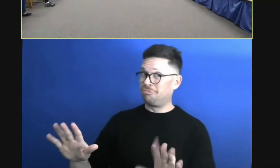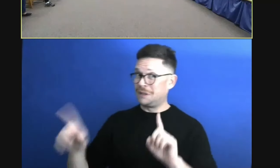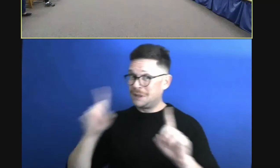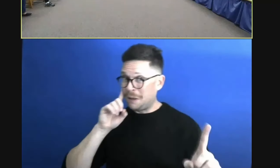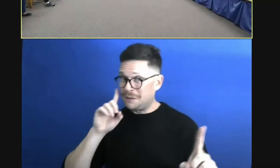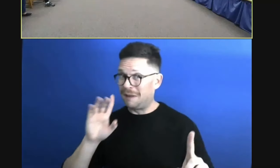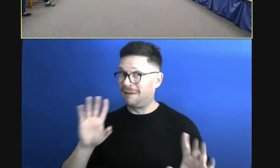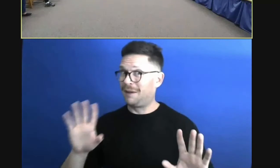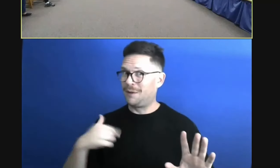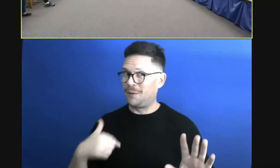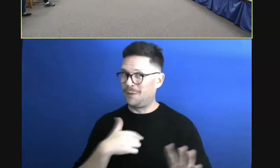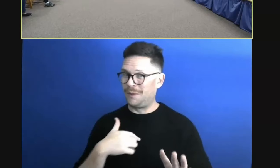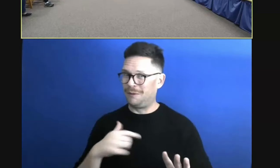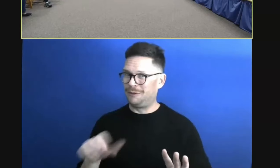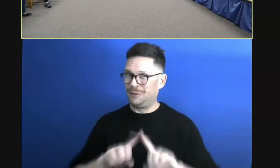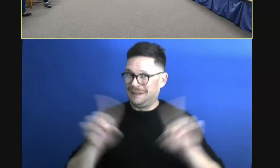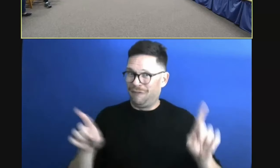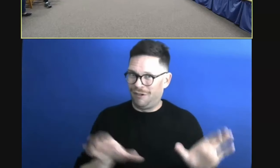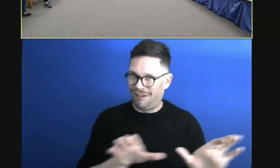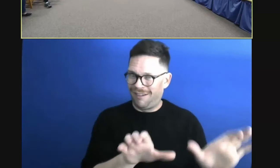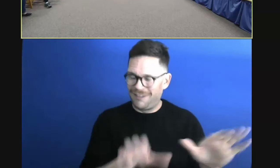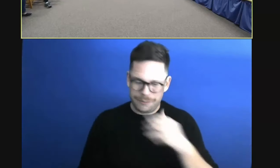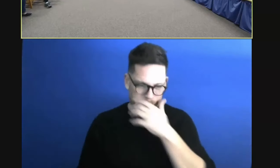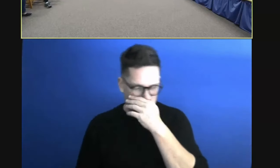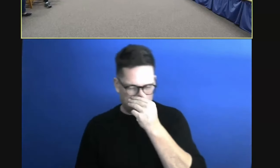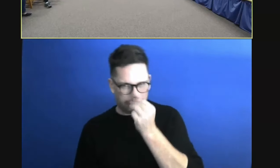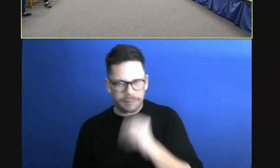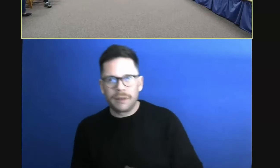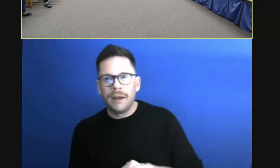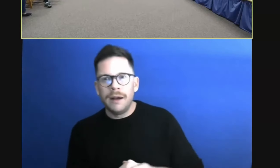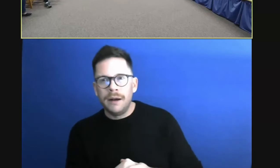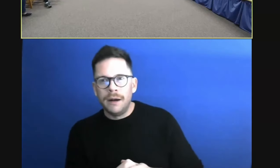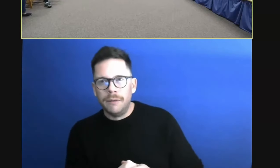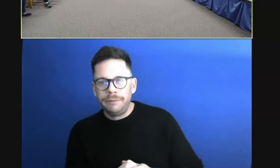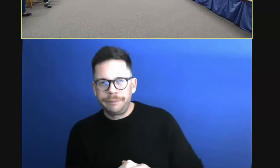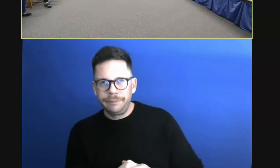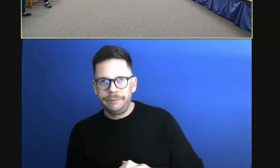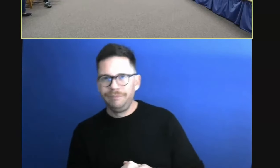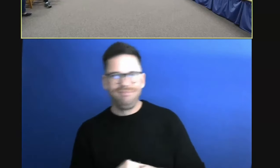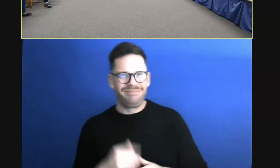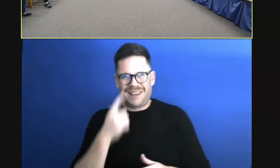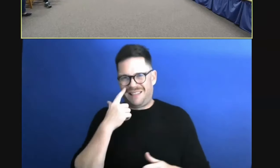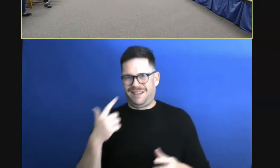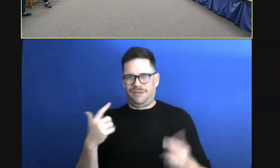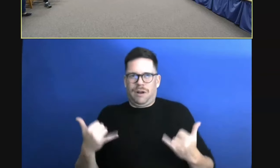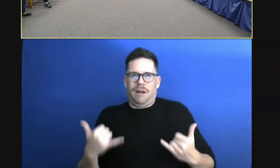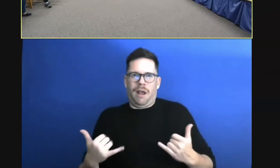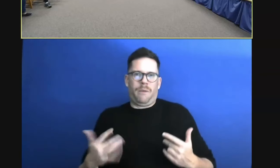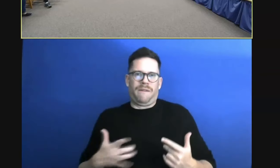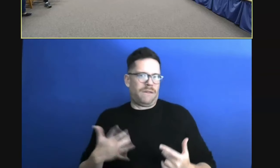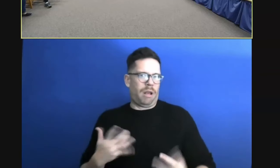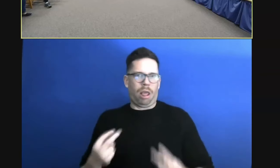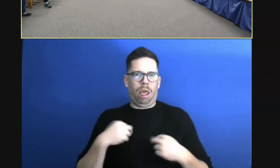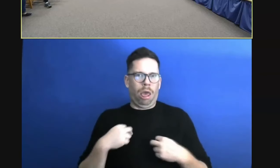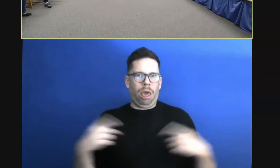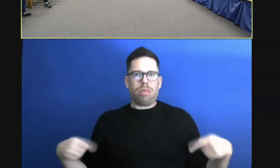direction. Honestly, I think, I think we're, again, spinning our wheels. We're not really getting anywhere. just, and I don't